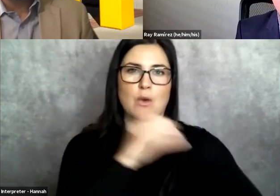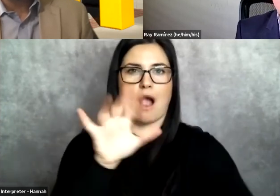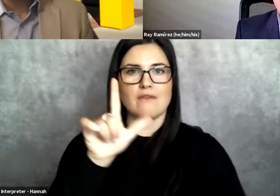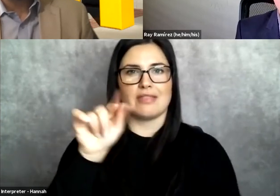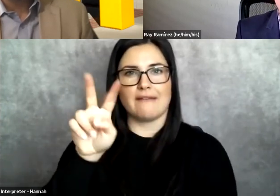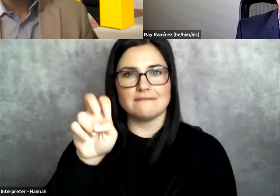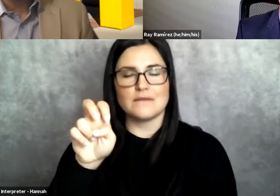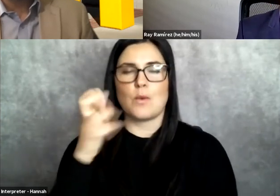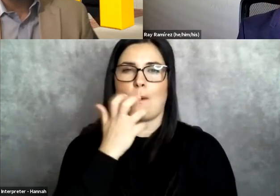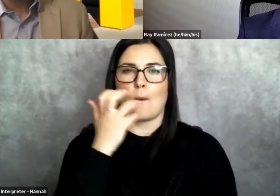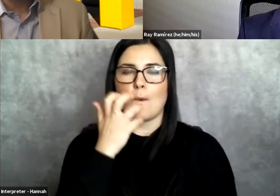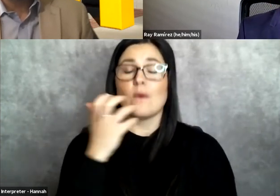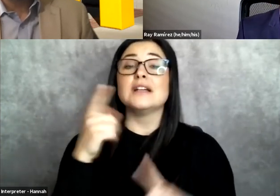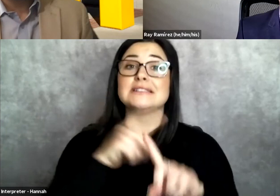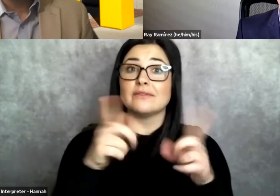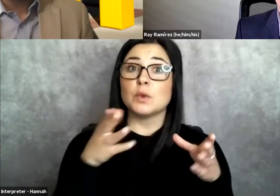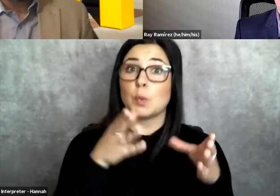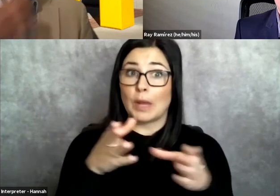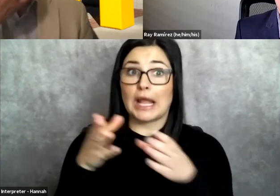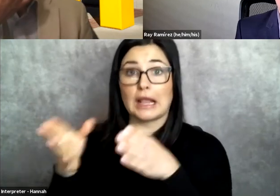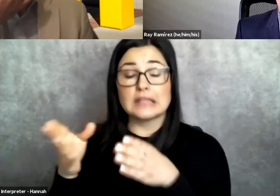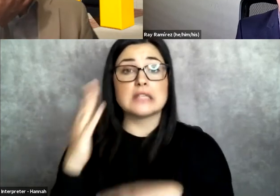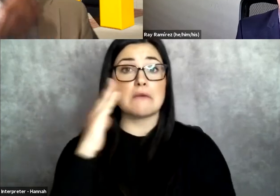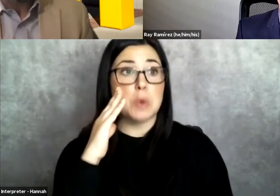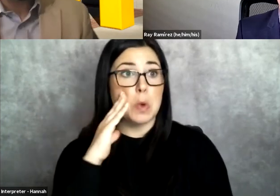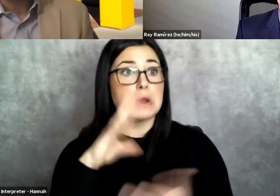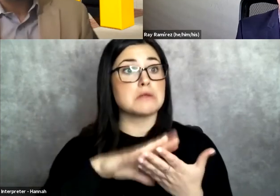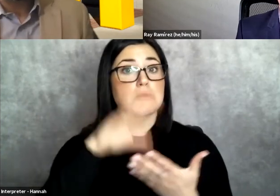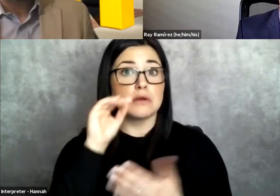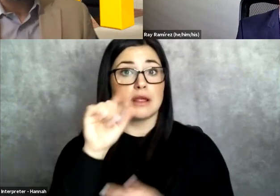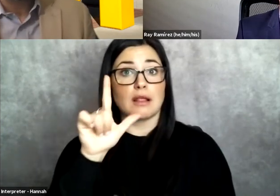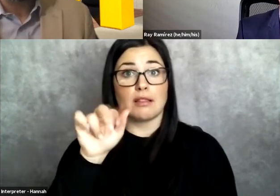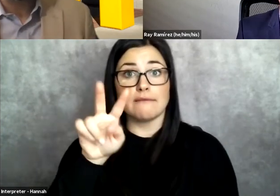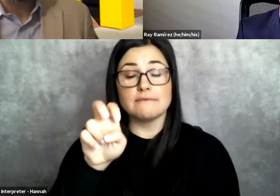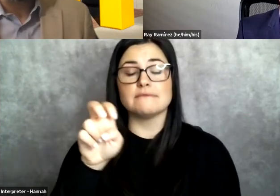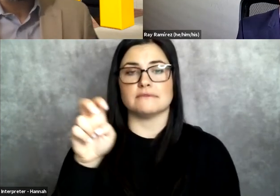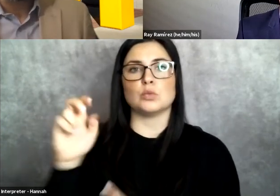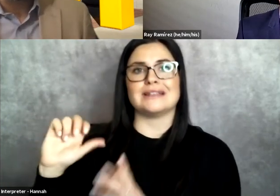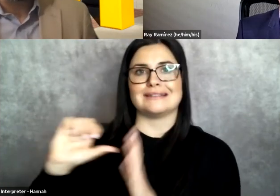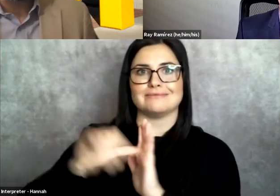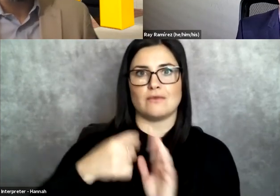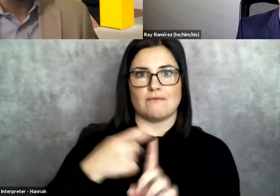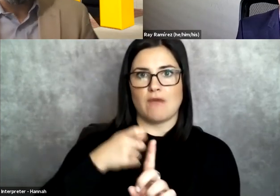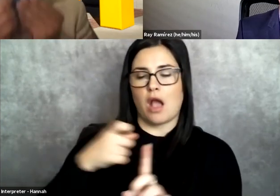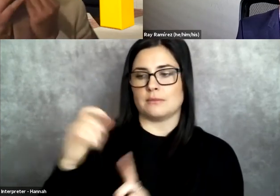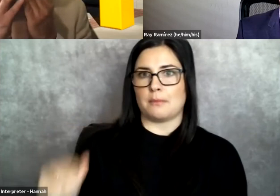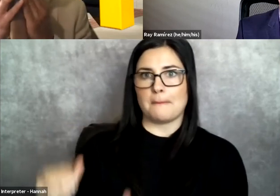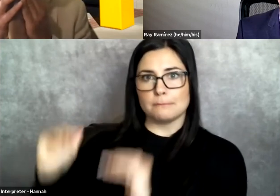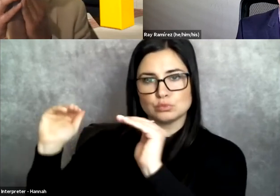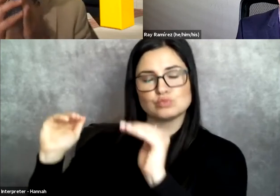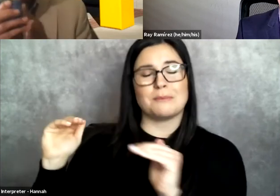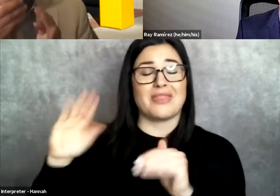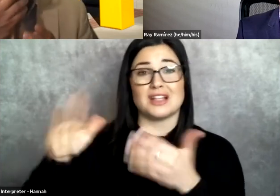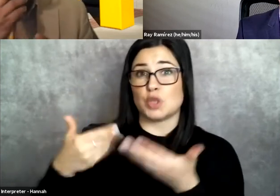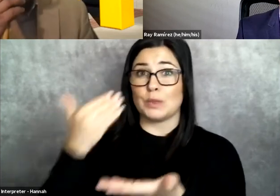we learn our ways of knowing, right? They're informed by our upbringing and our communities. And that's all we know.